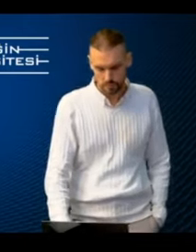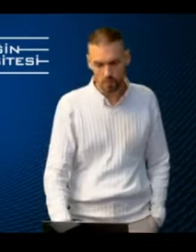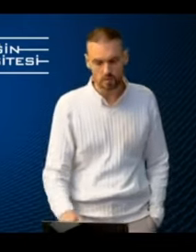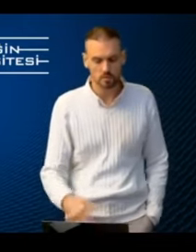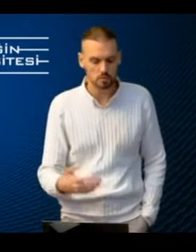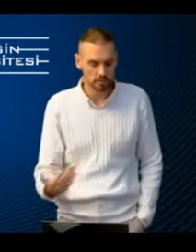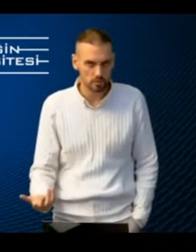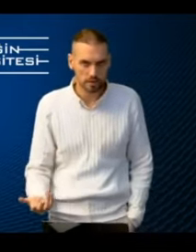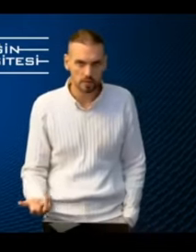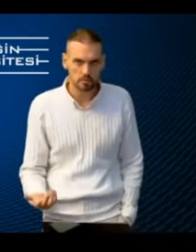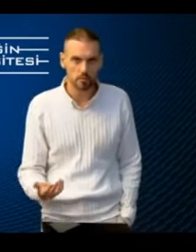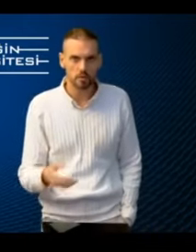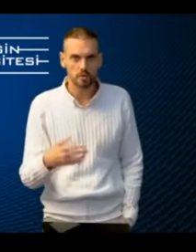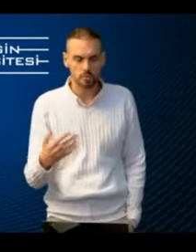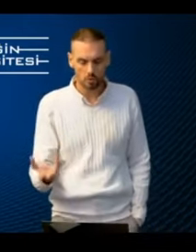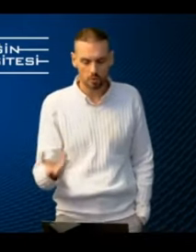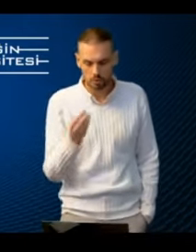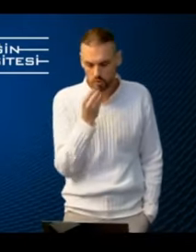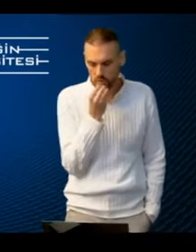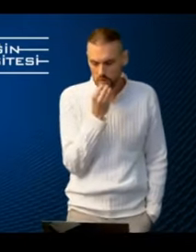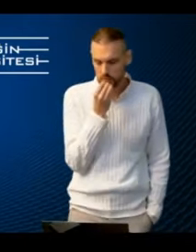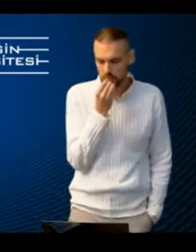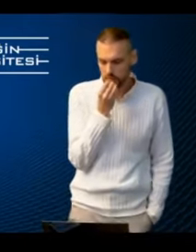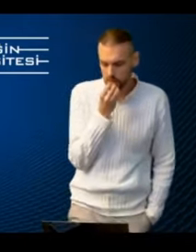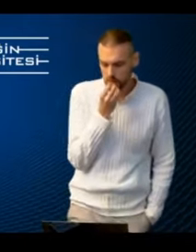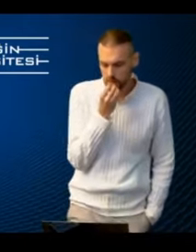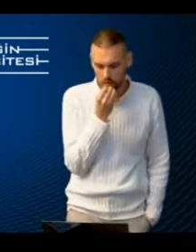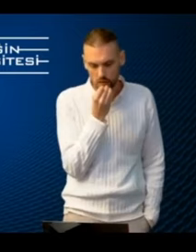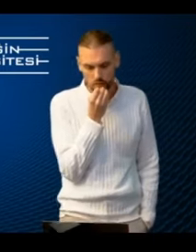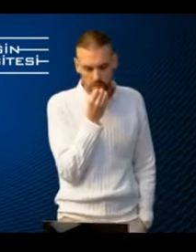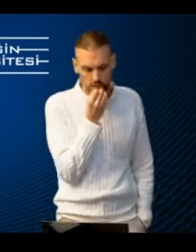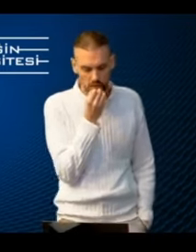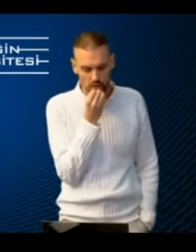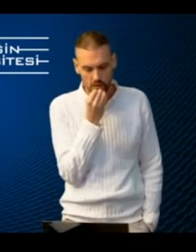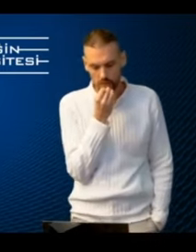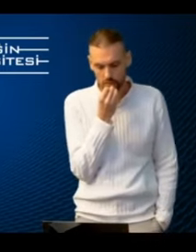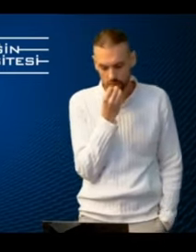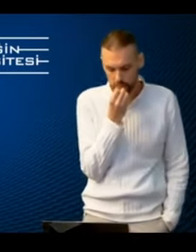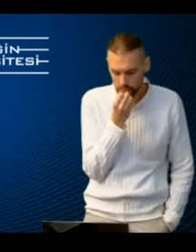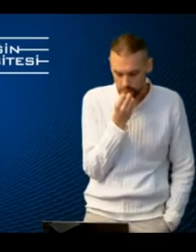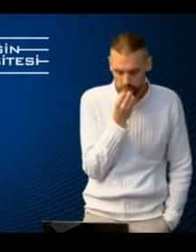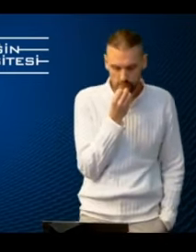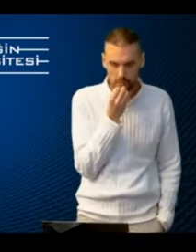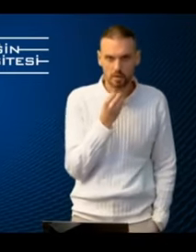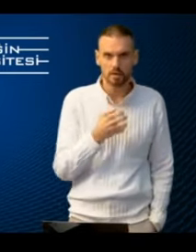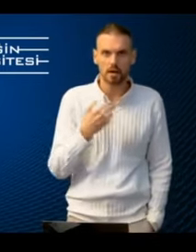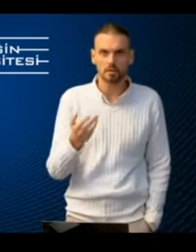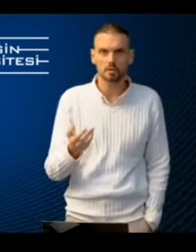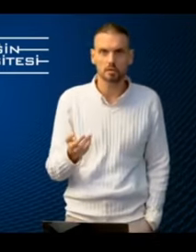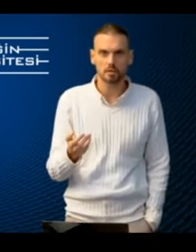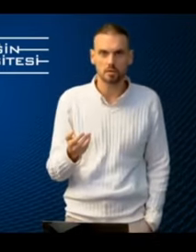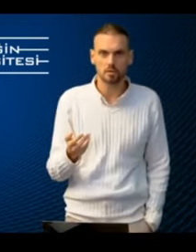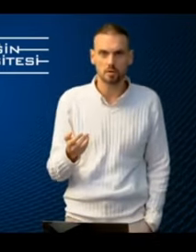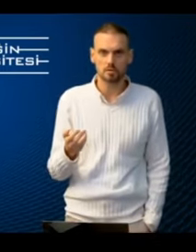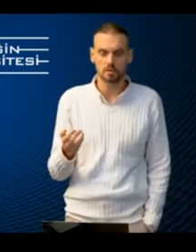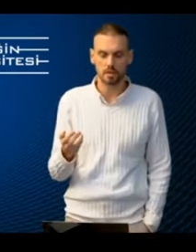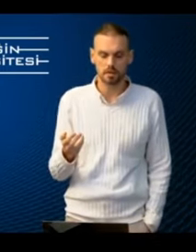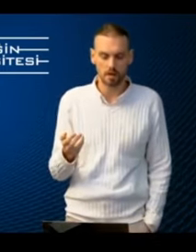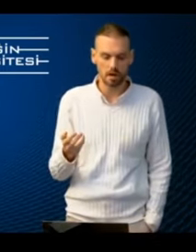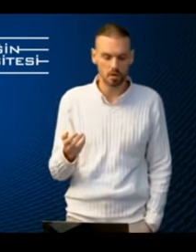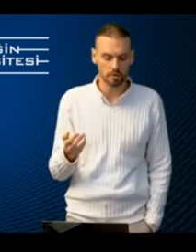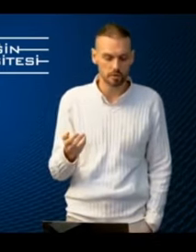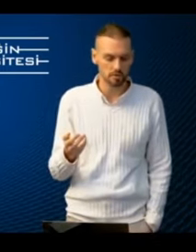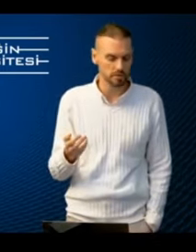so once we do that for each module then we will um guide the learners to